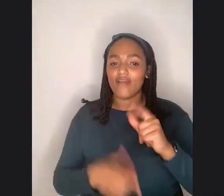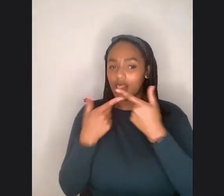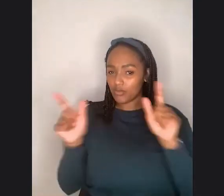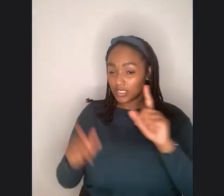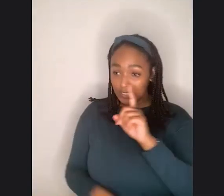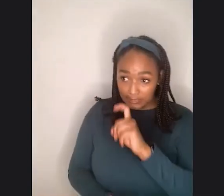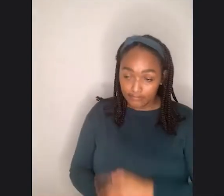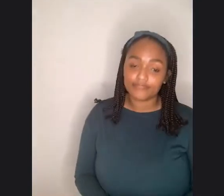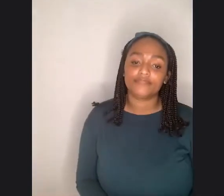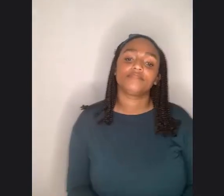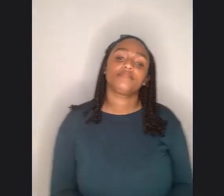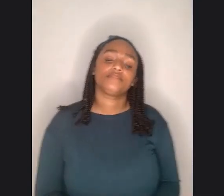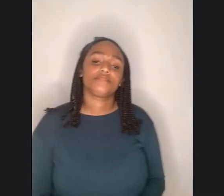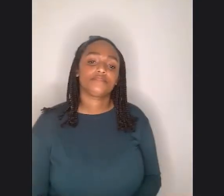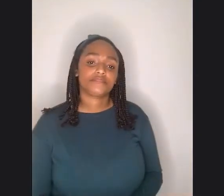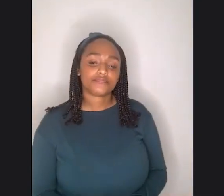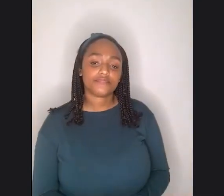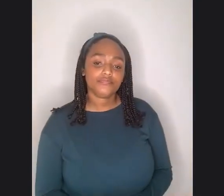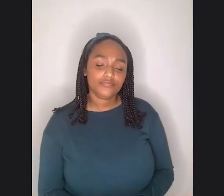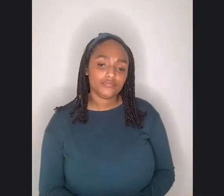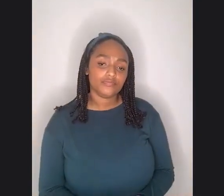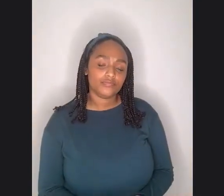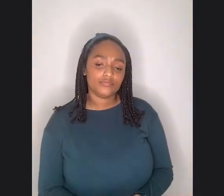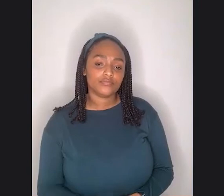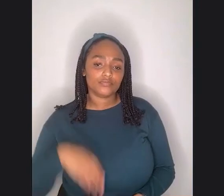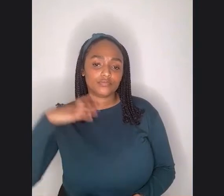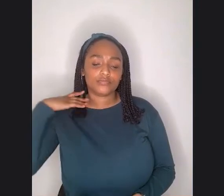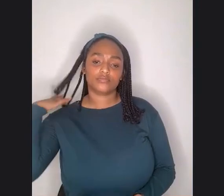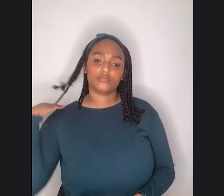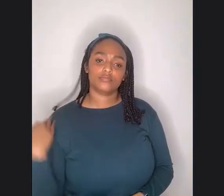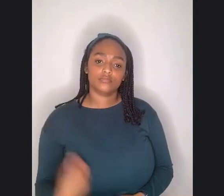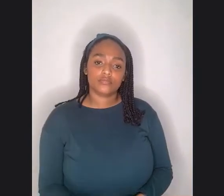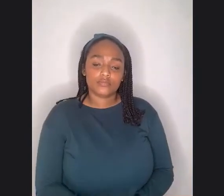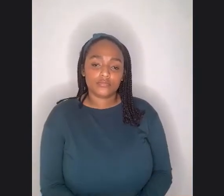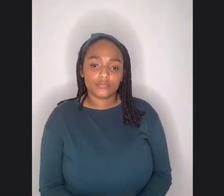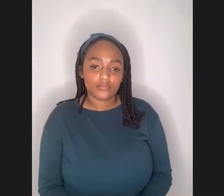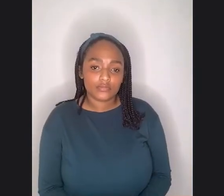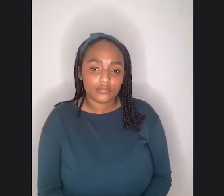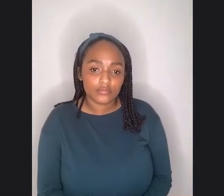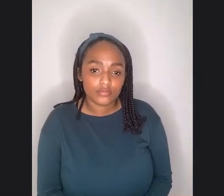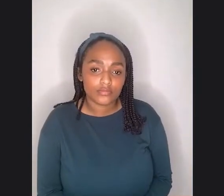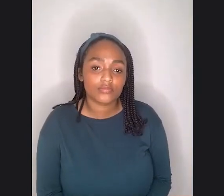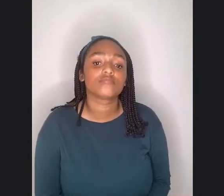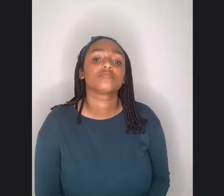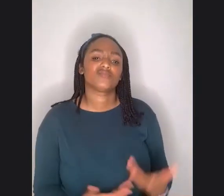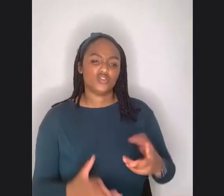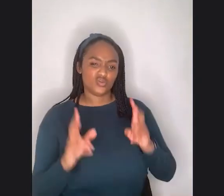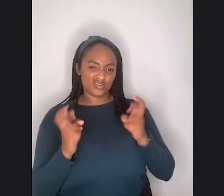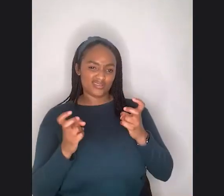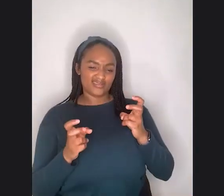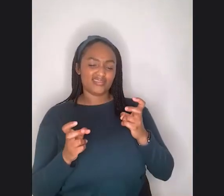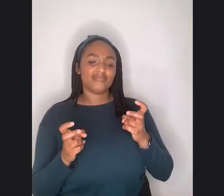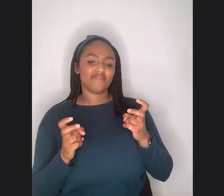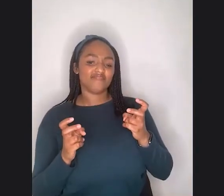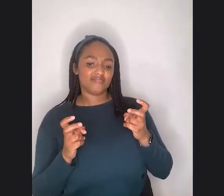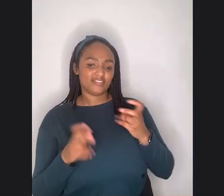you know, I think that like, like the title of my chat here, you know, um,